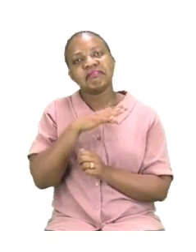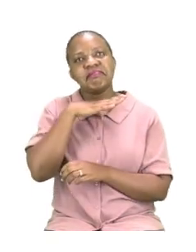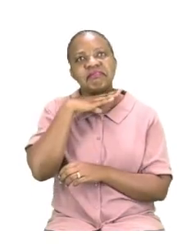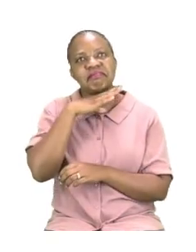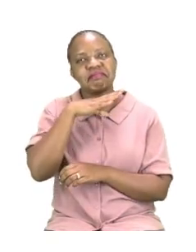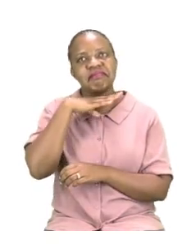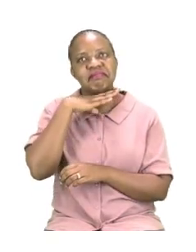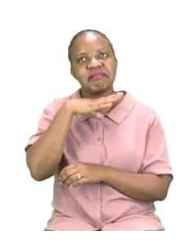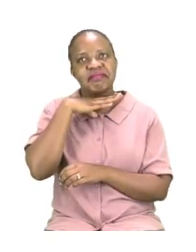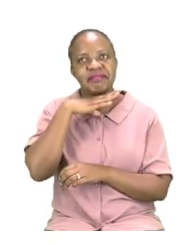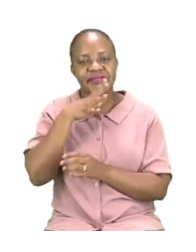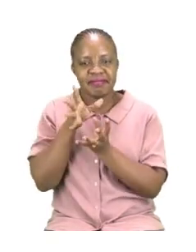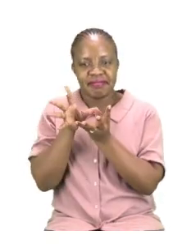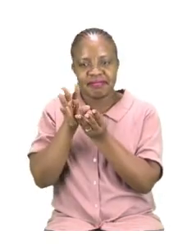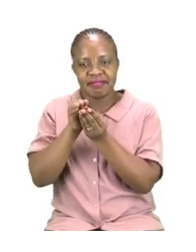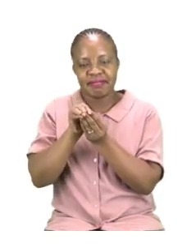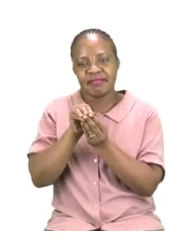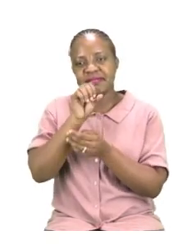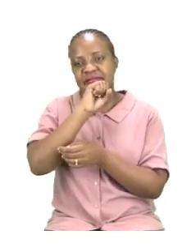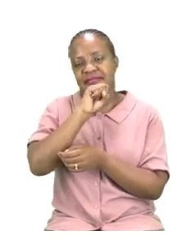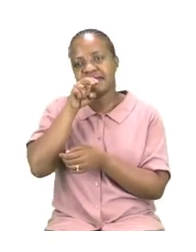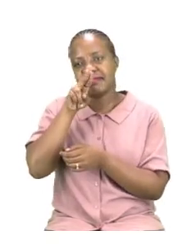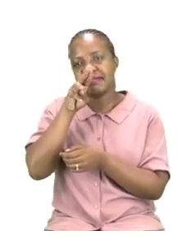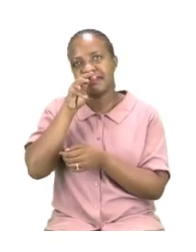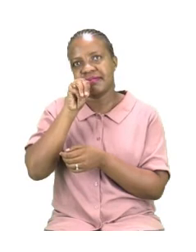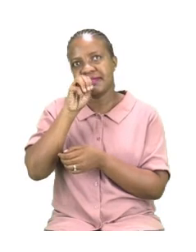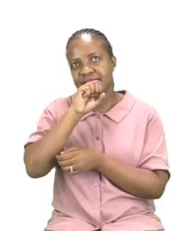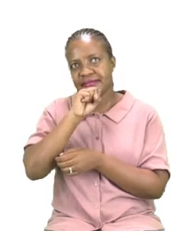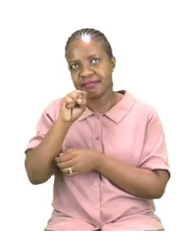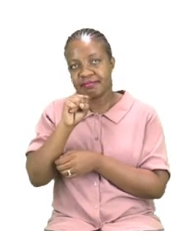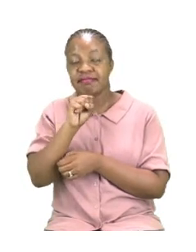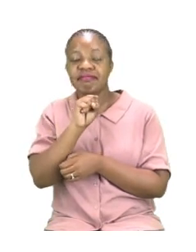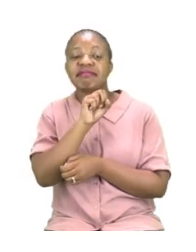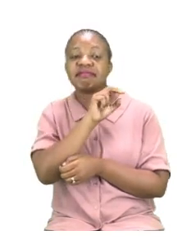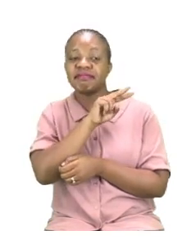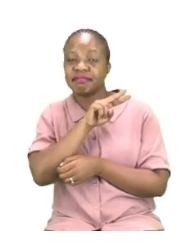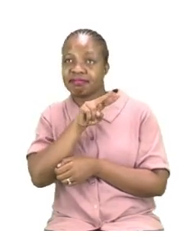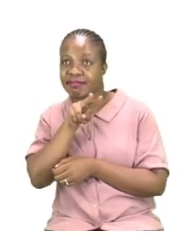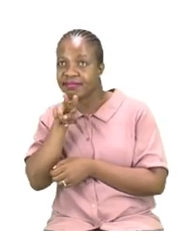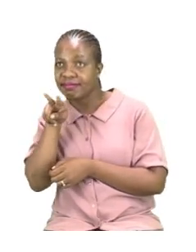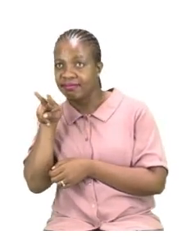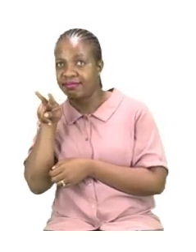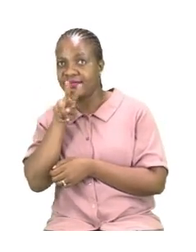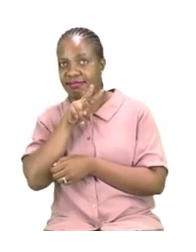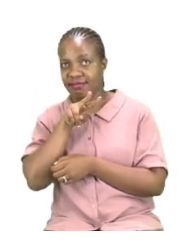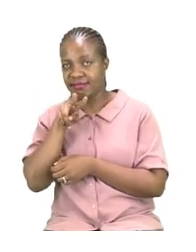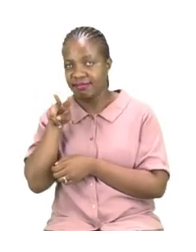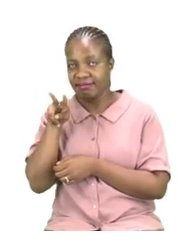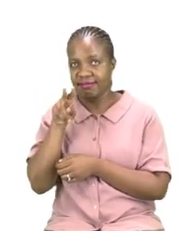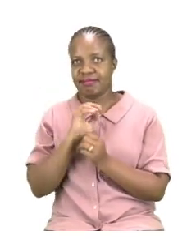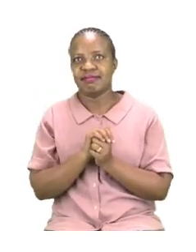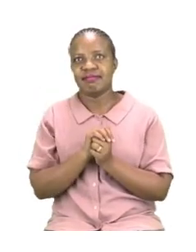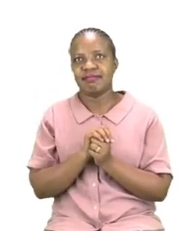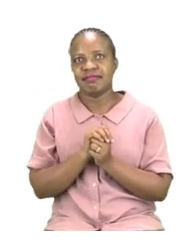story sums. Now we are going to read each one and not exactly